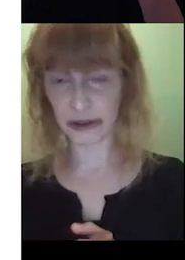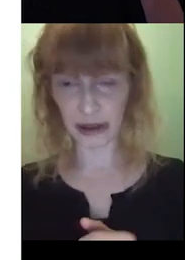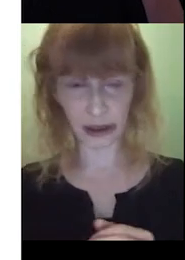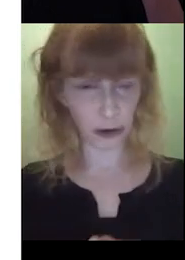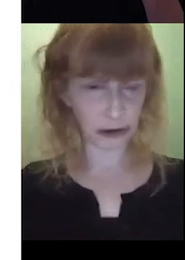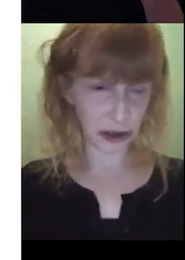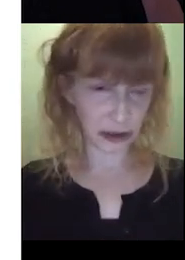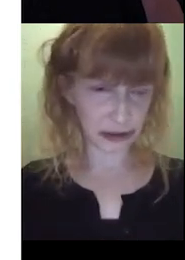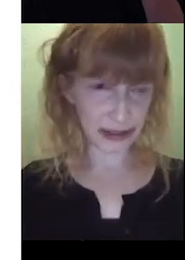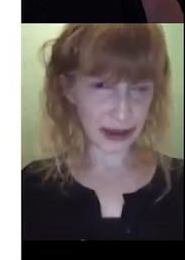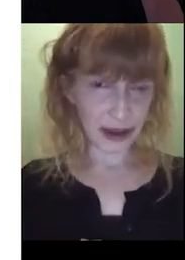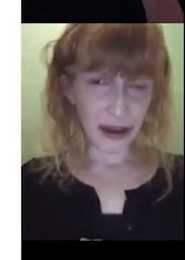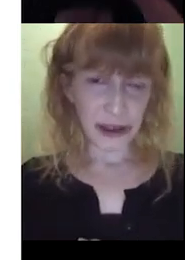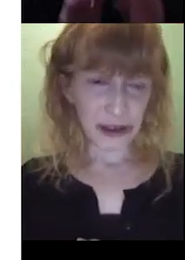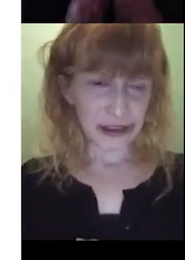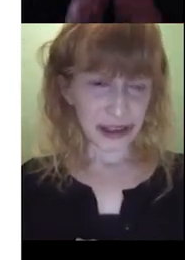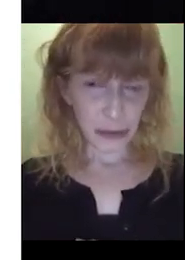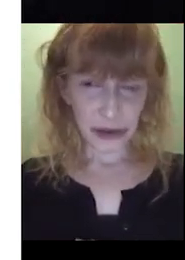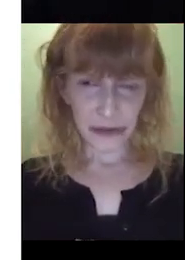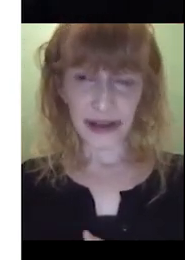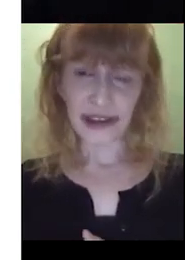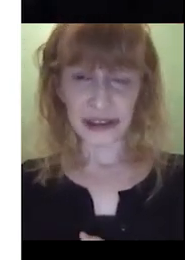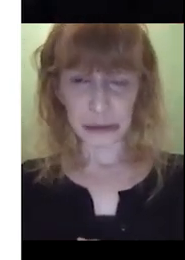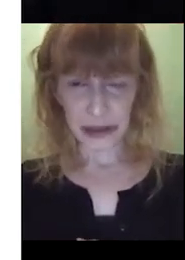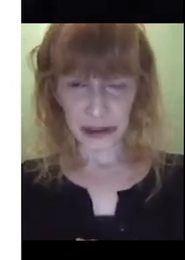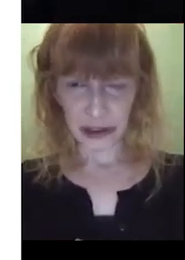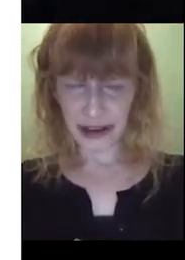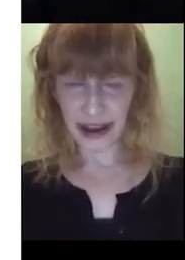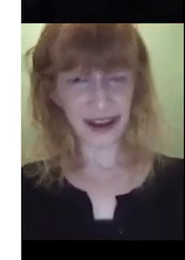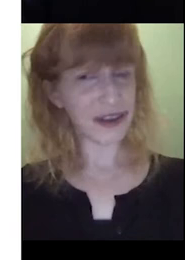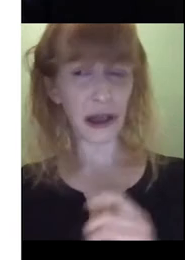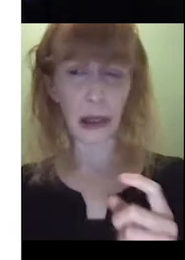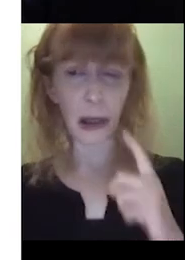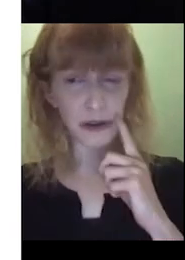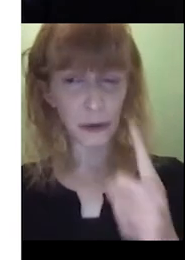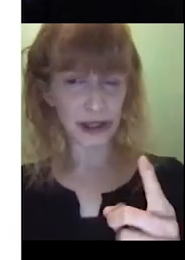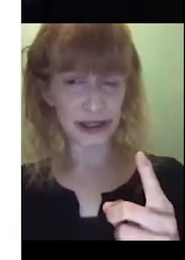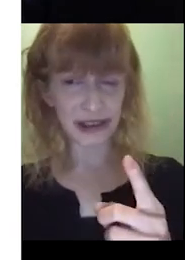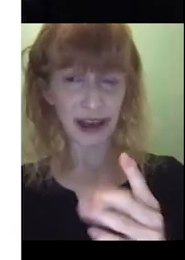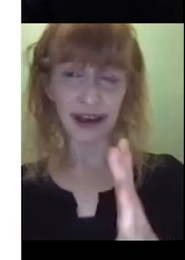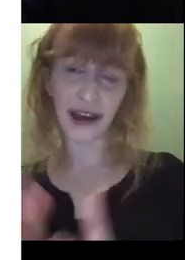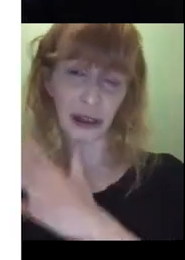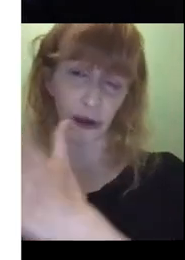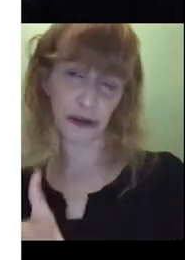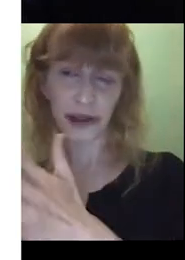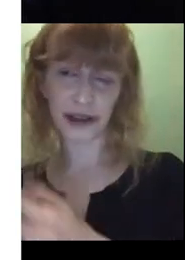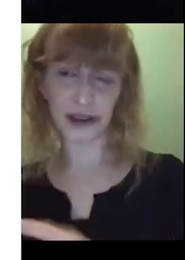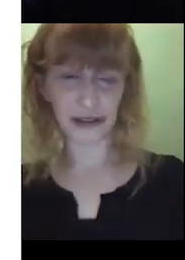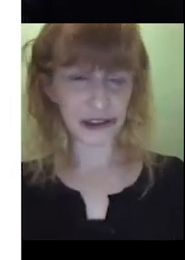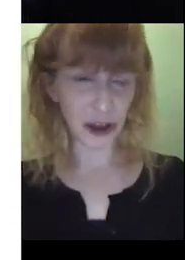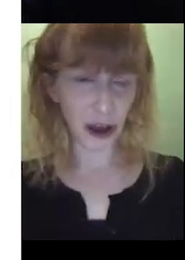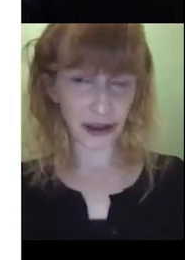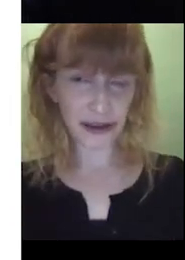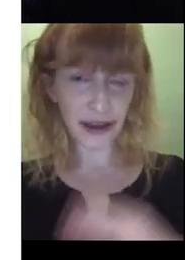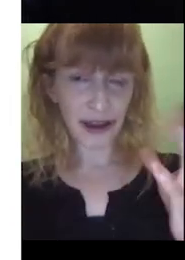question for a slightly older child. But you can see, even with a fairly simple picture, there's a lot that we can say and a lot that we